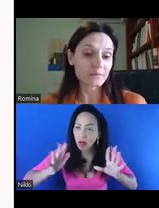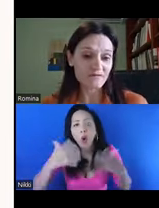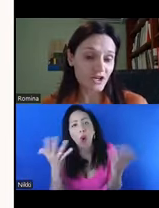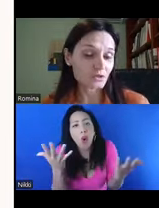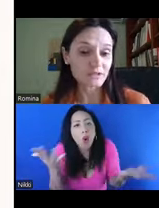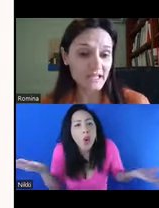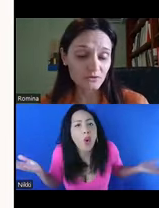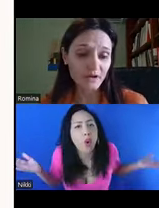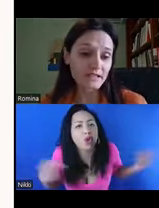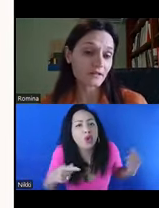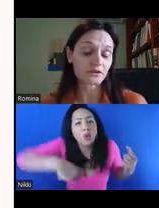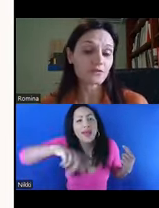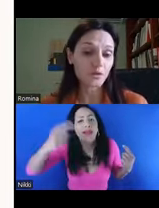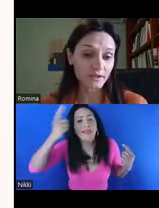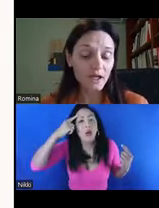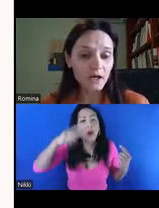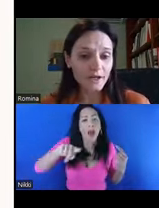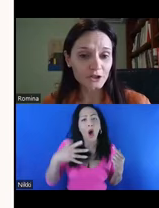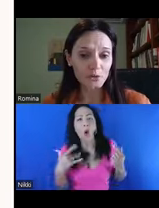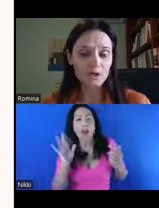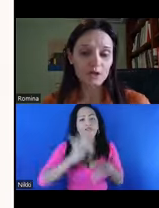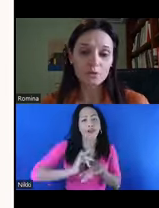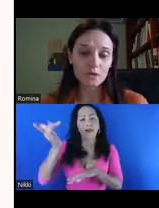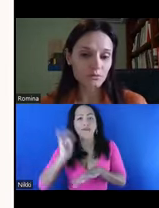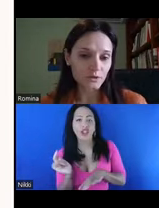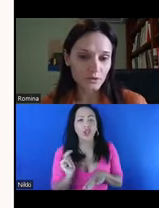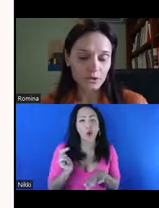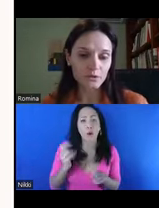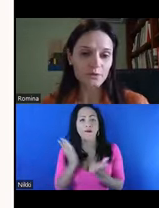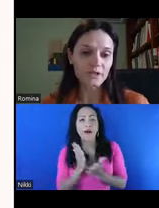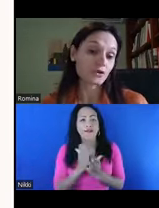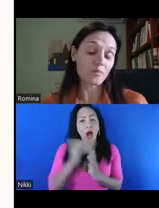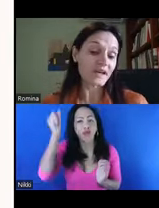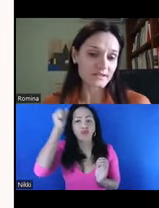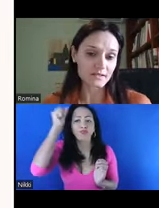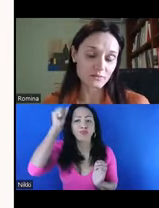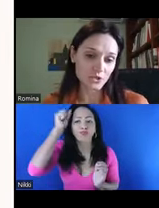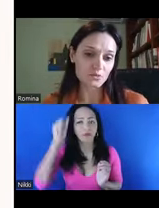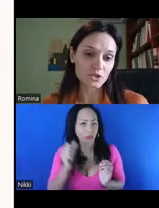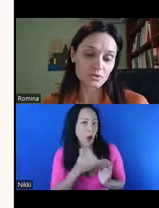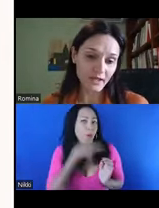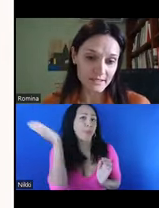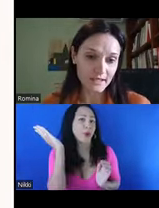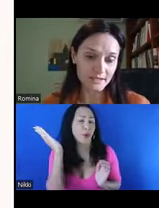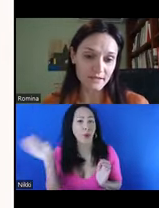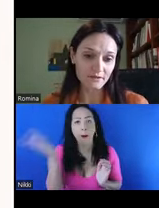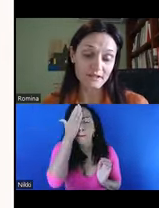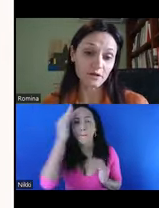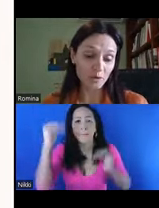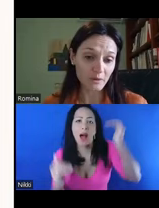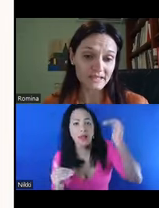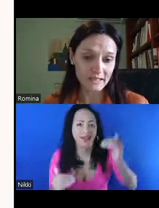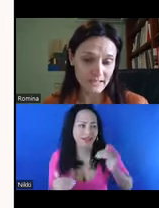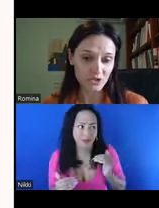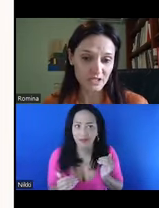that we are highly professional or technocratic and therefore, you know, you know, we have no biases, which I'd say is